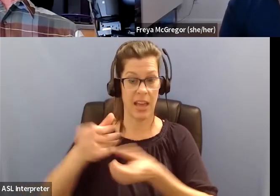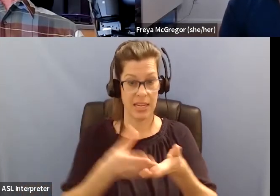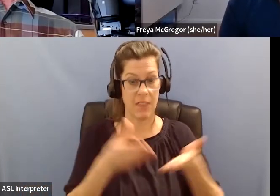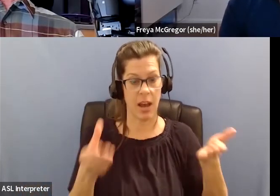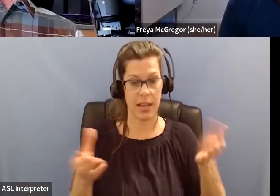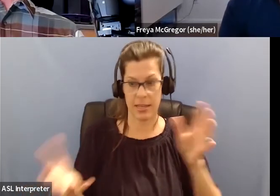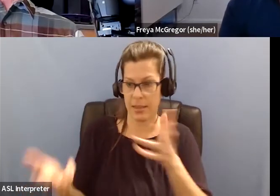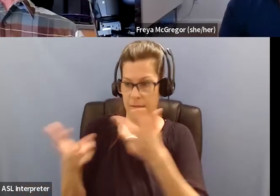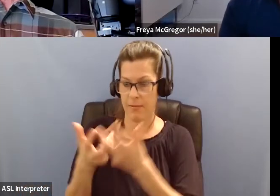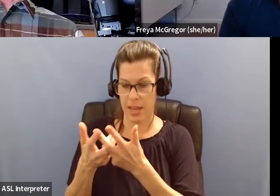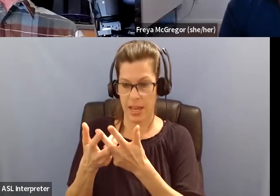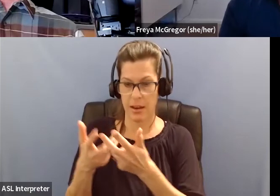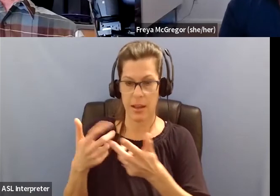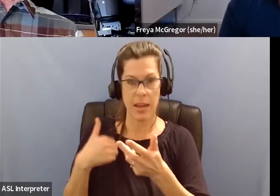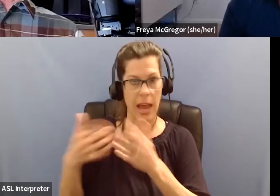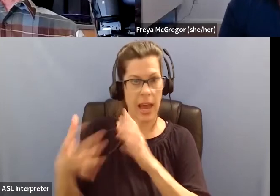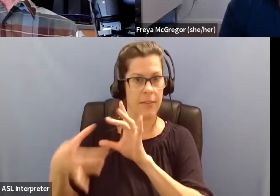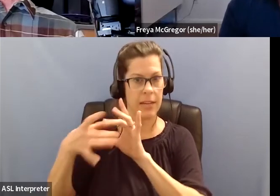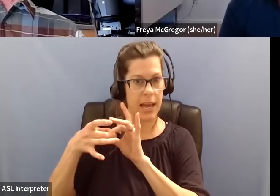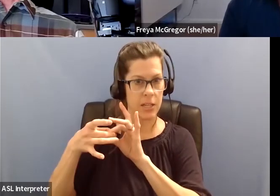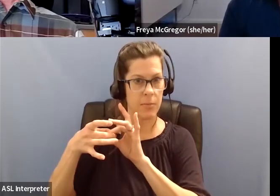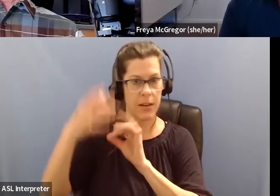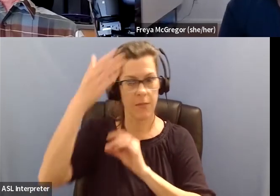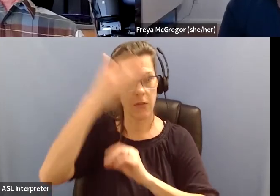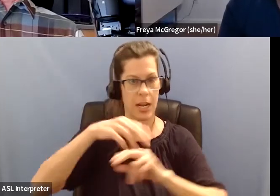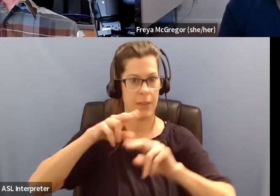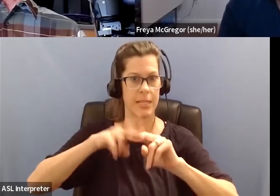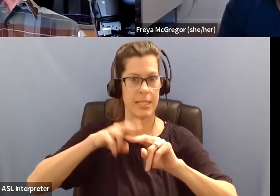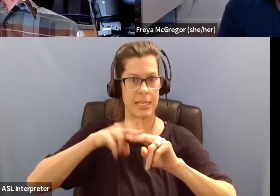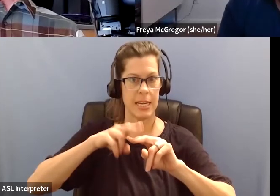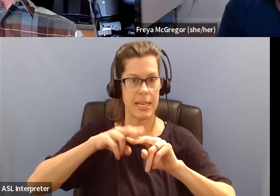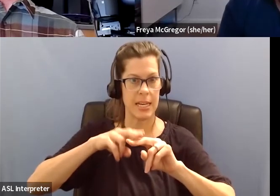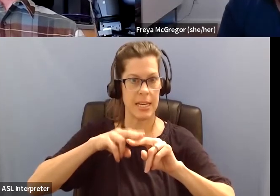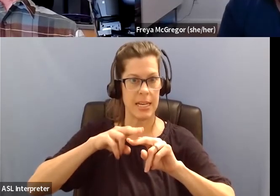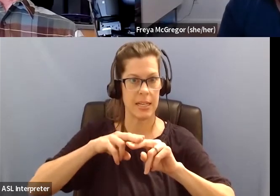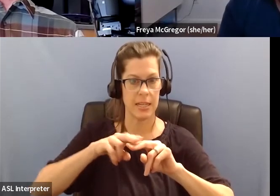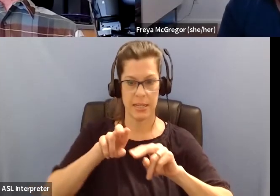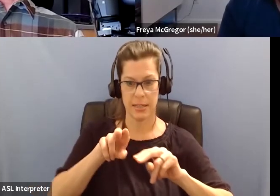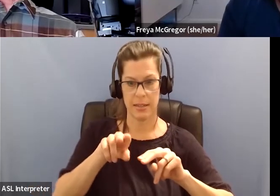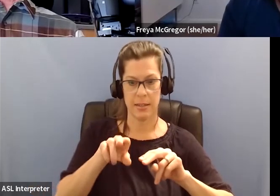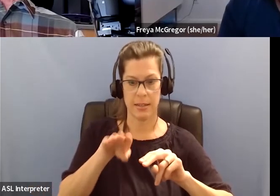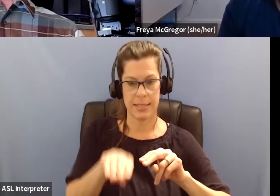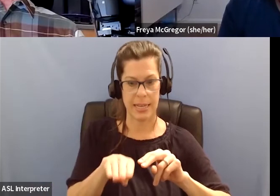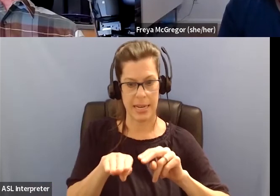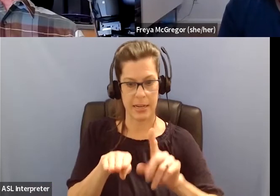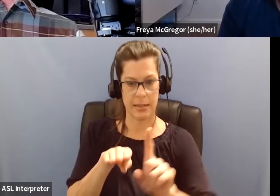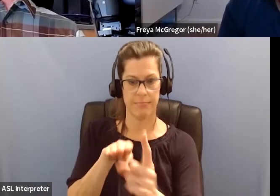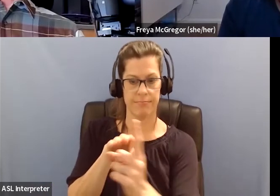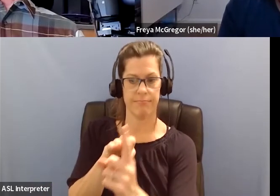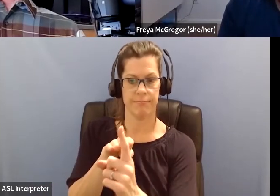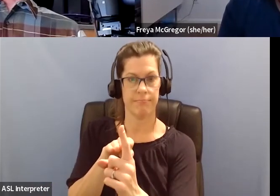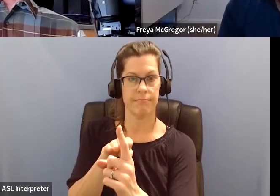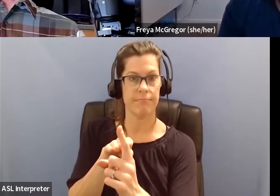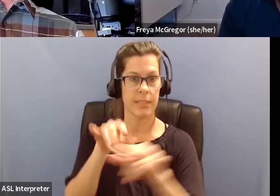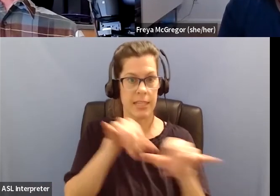attachment for the monopod right in front of the seat. So, it was no different than my walker, but it